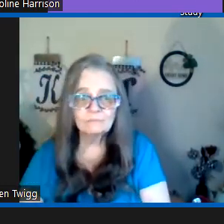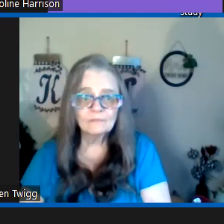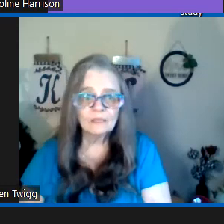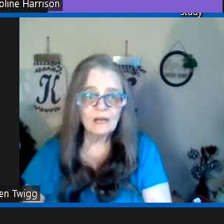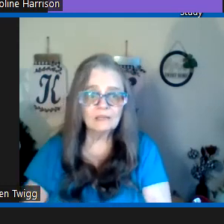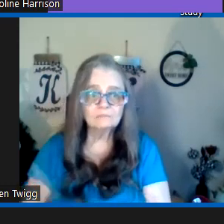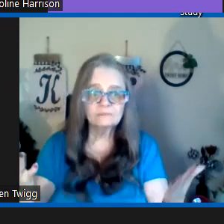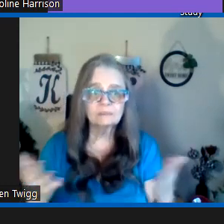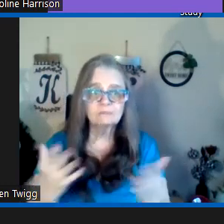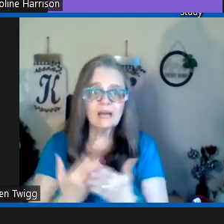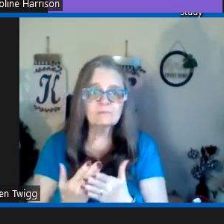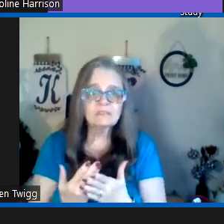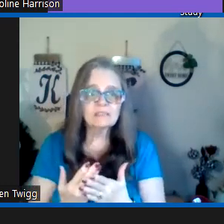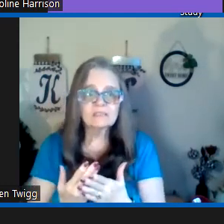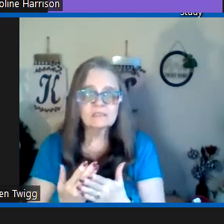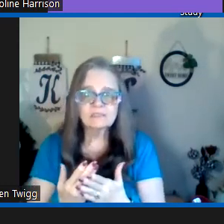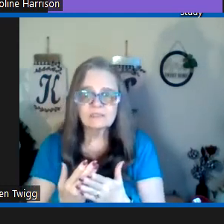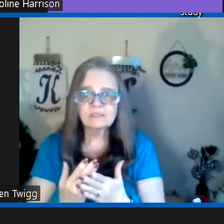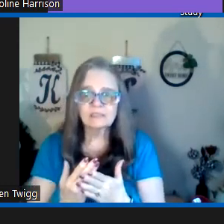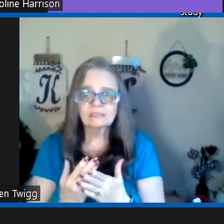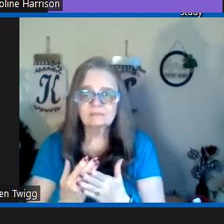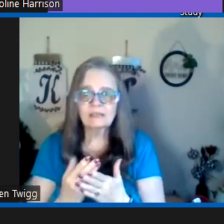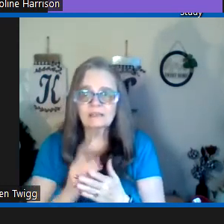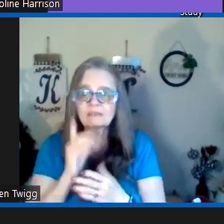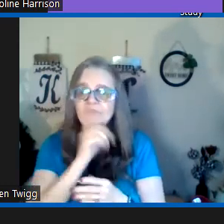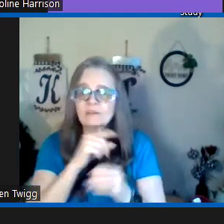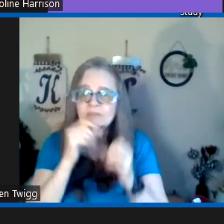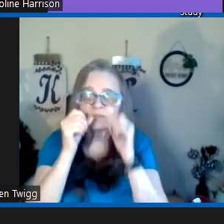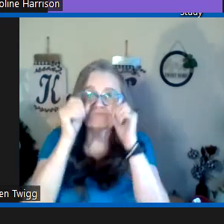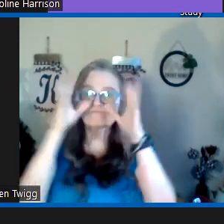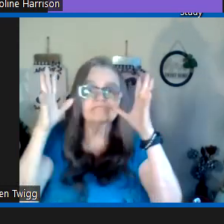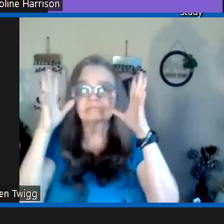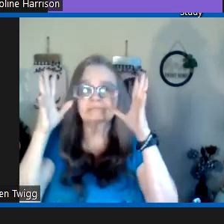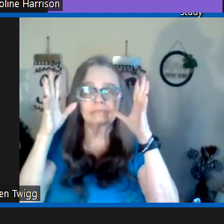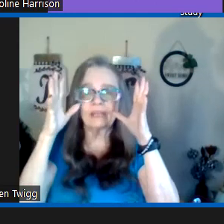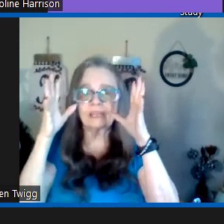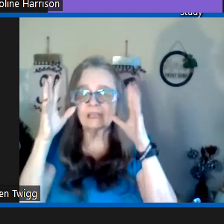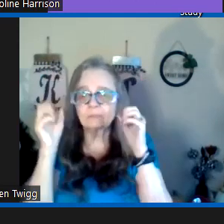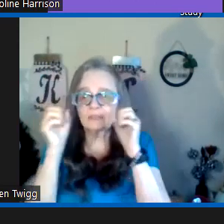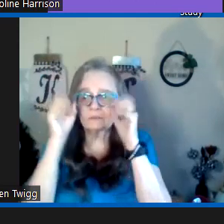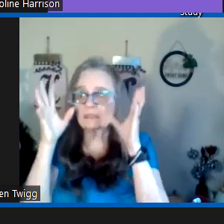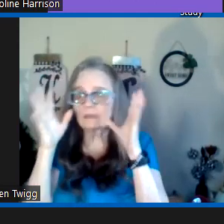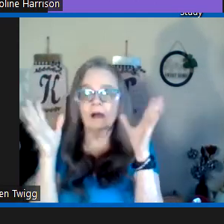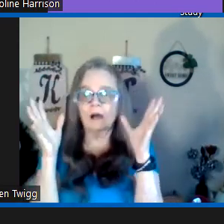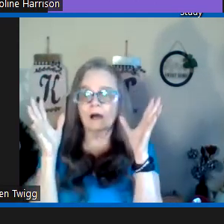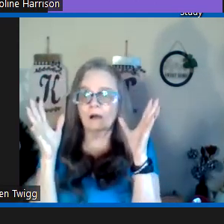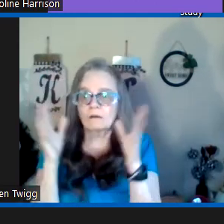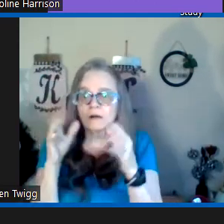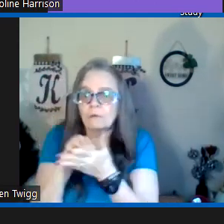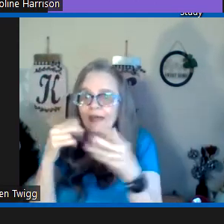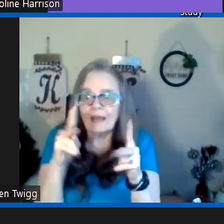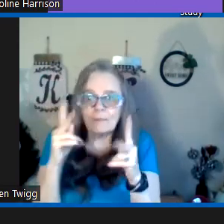um sometimes it's just um a false waking up you know we think